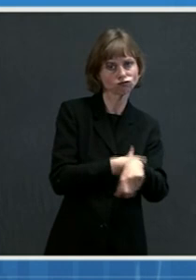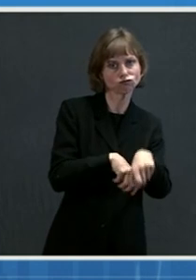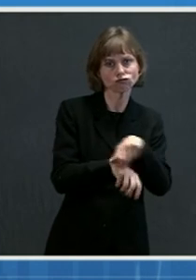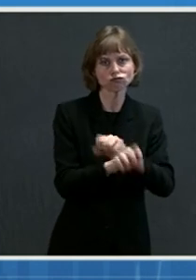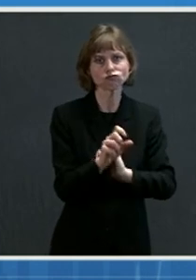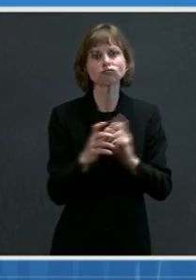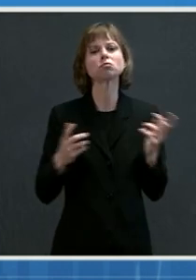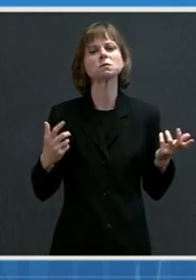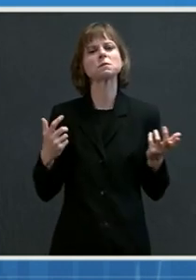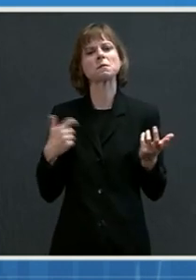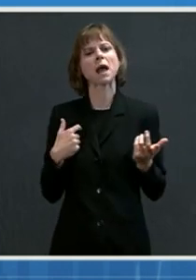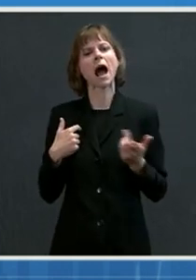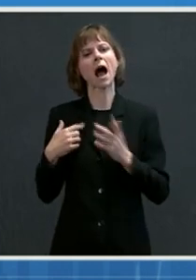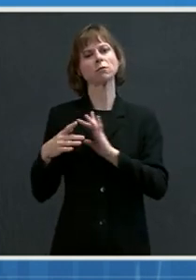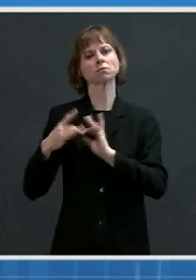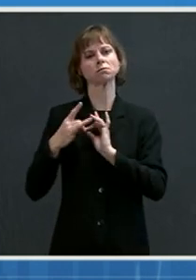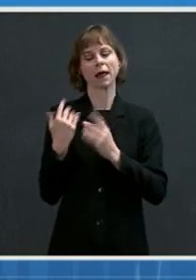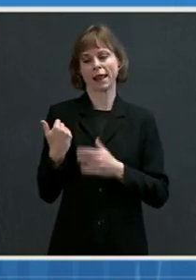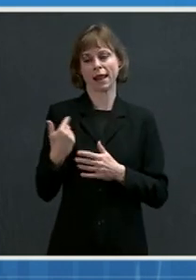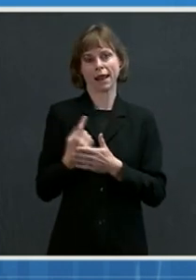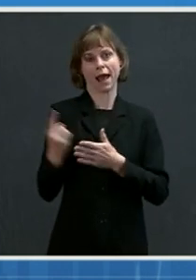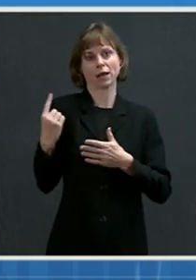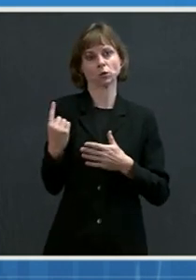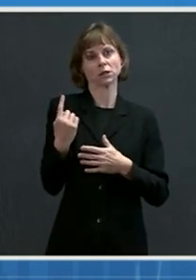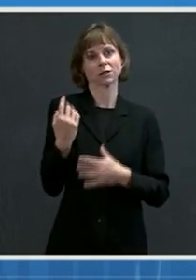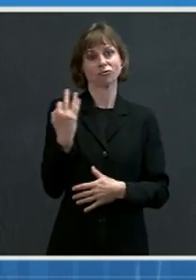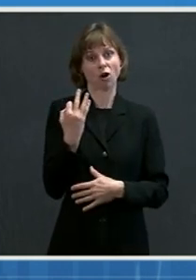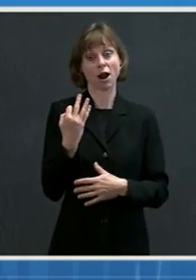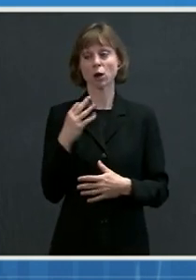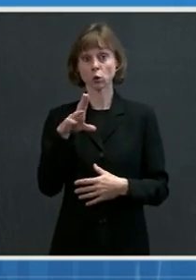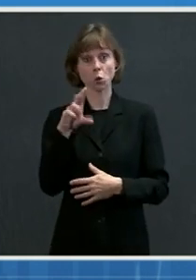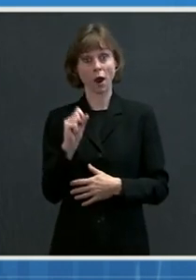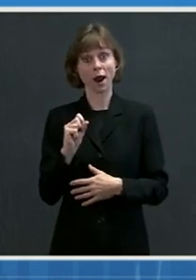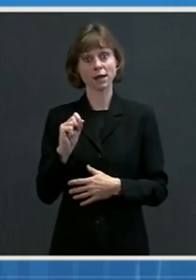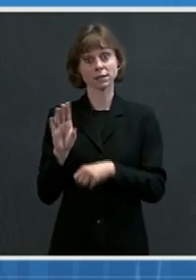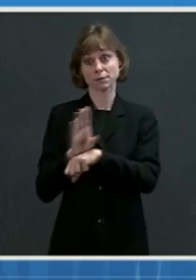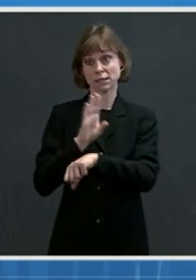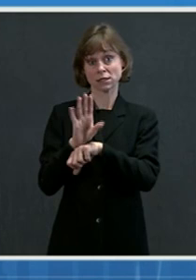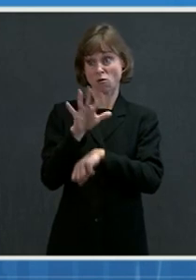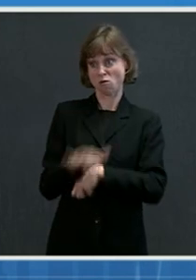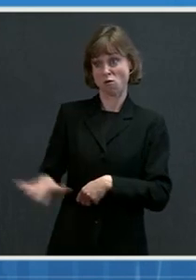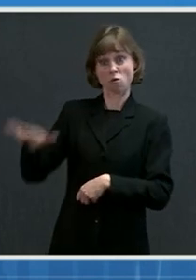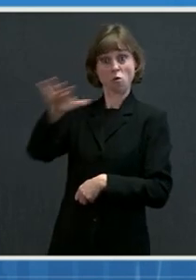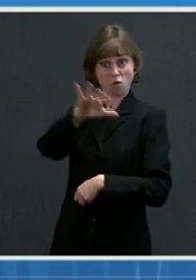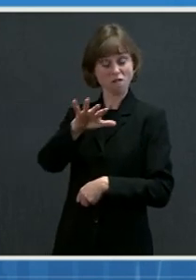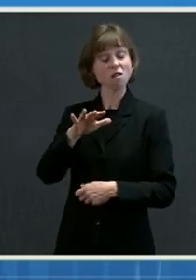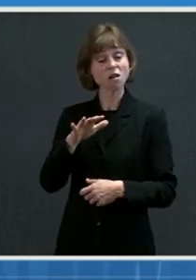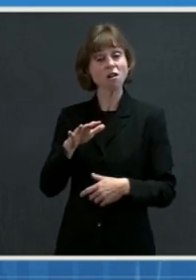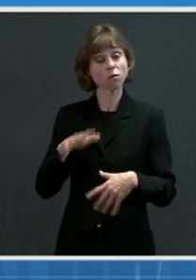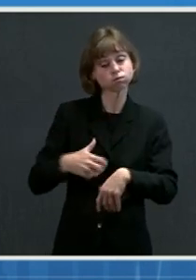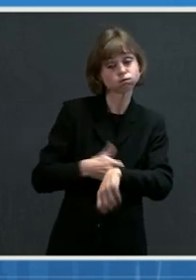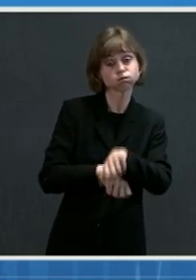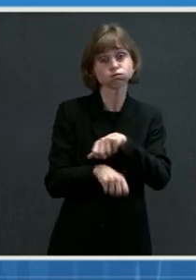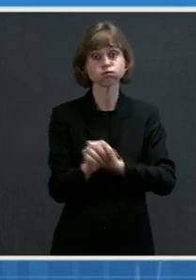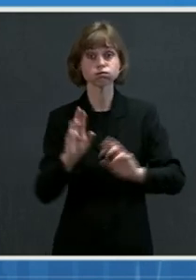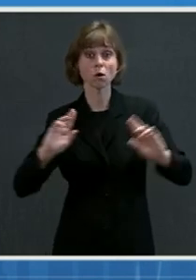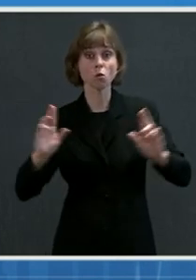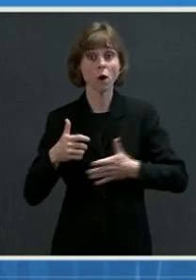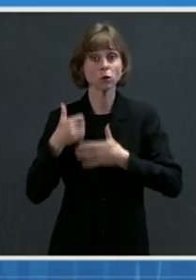Friday, U.S. companies are stepping up to help the country lead its way out of this crisis.